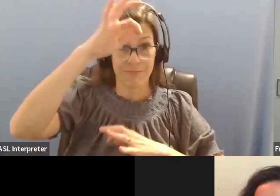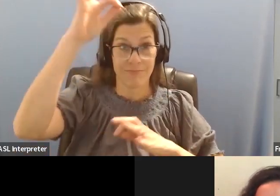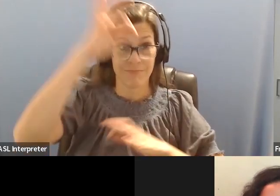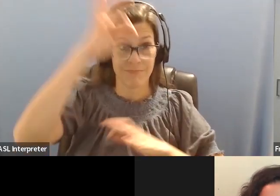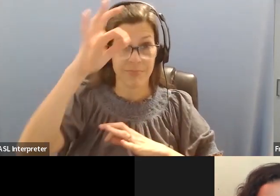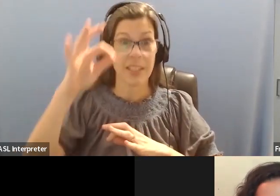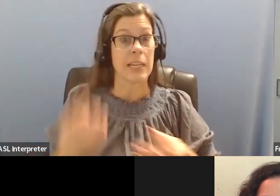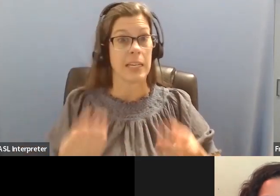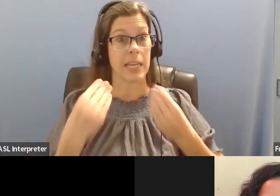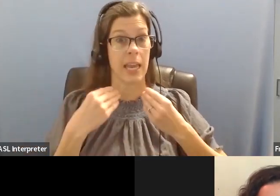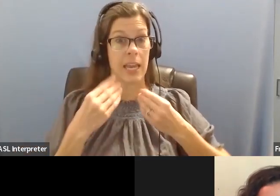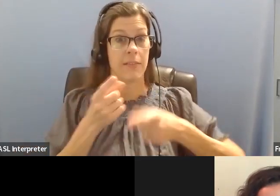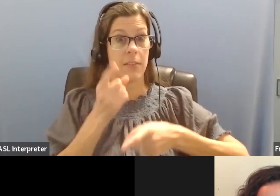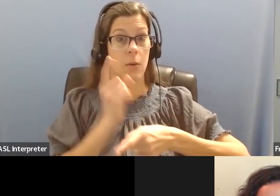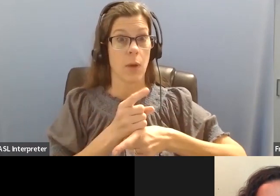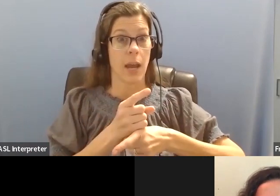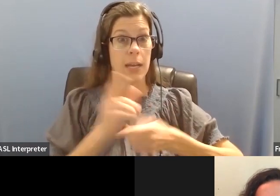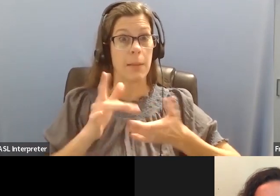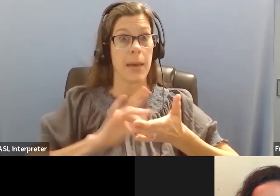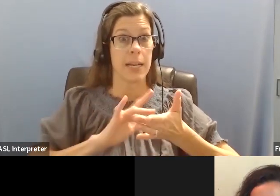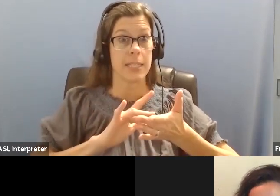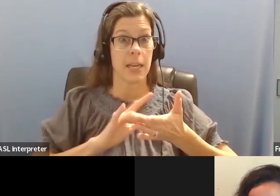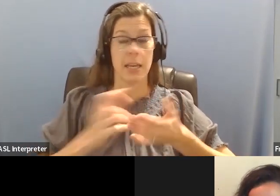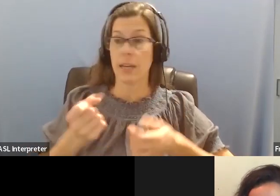wow, I can think. That's amazing.